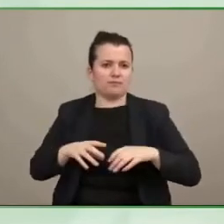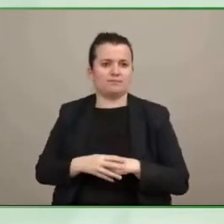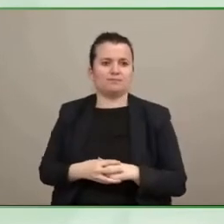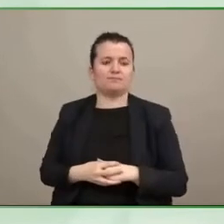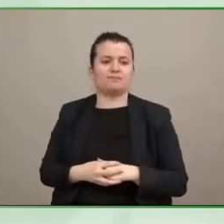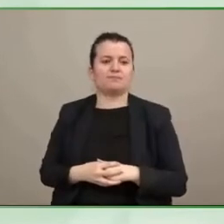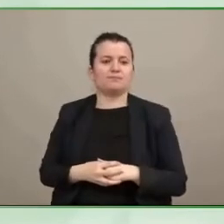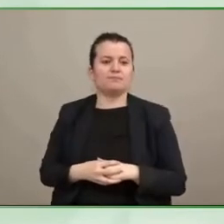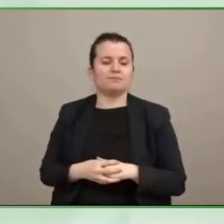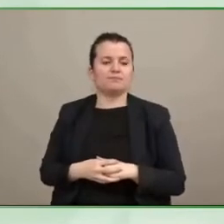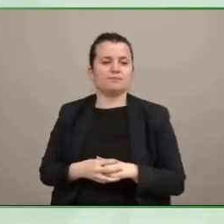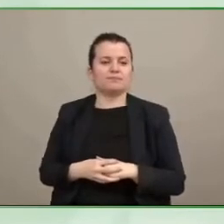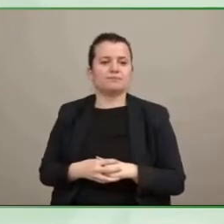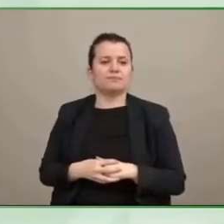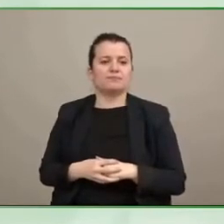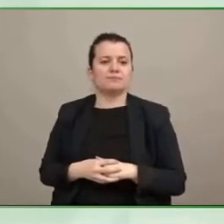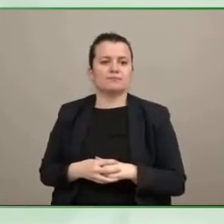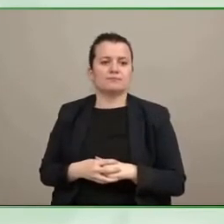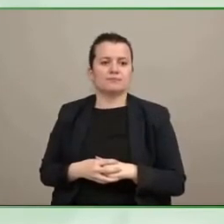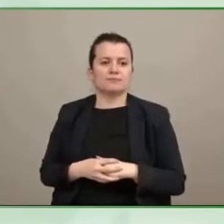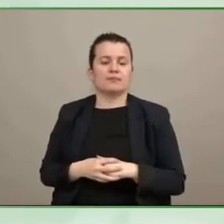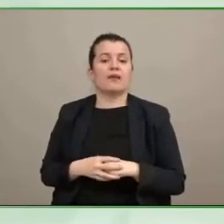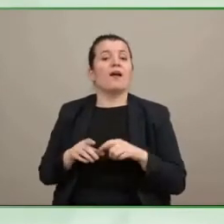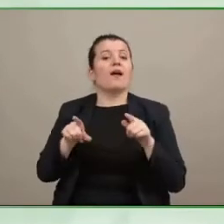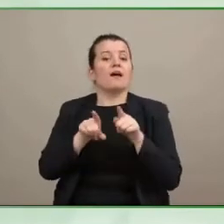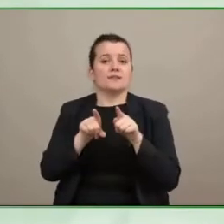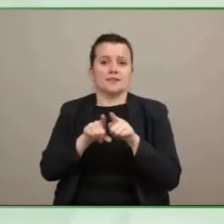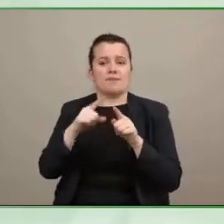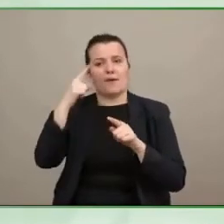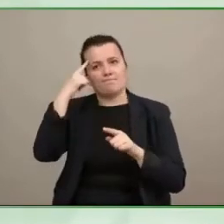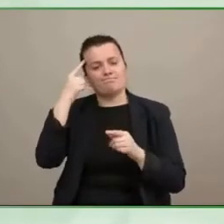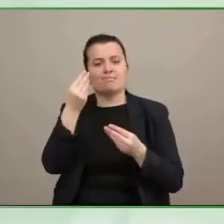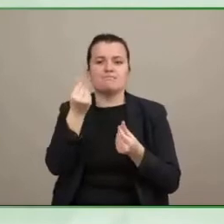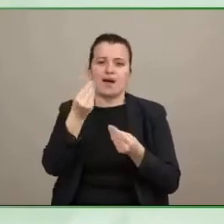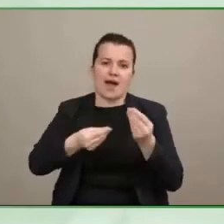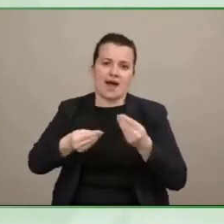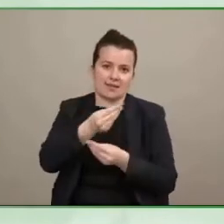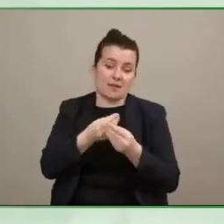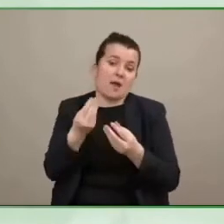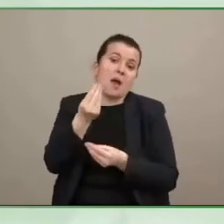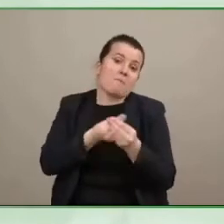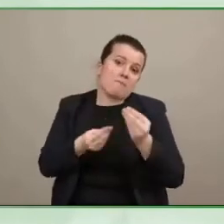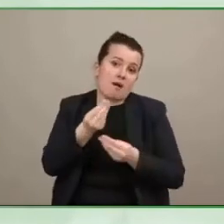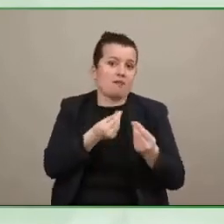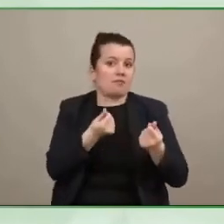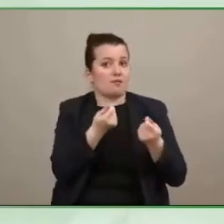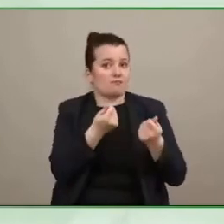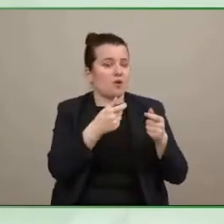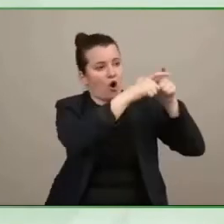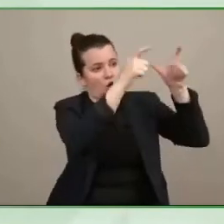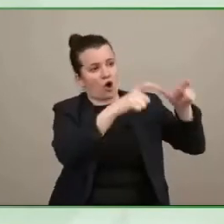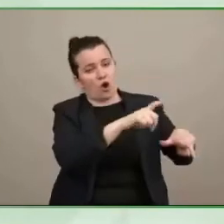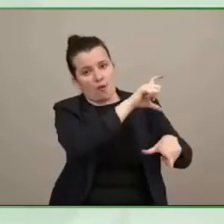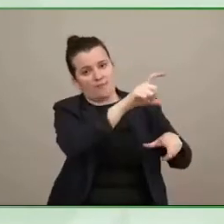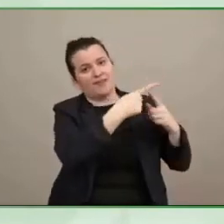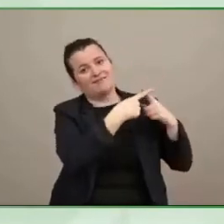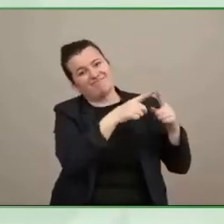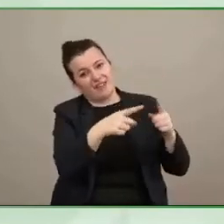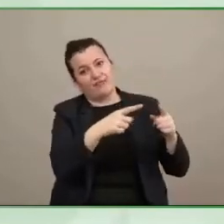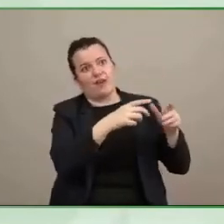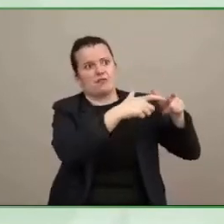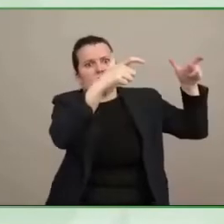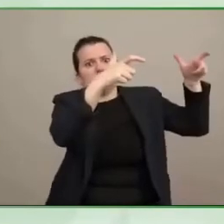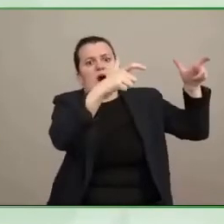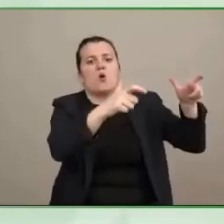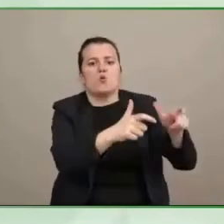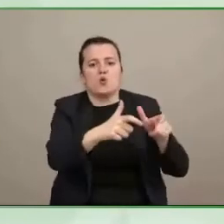also a spectrum when it comes to money be it in countries or be it in companies um and the last message i want to point out is